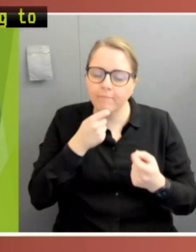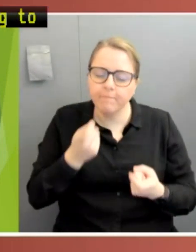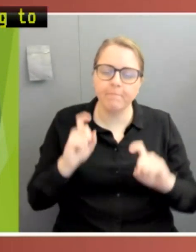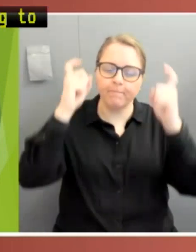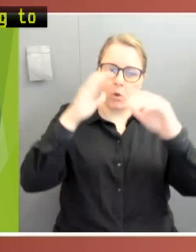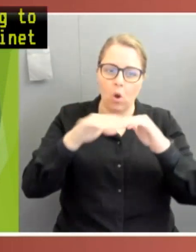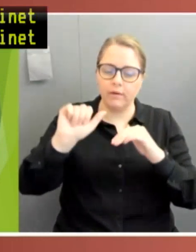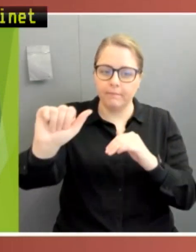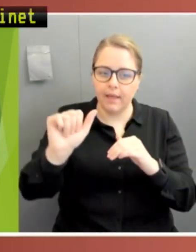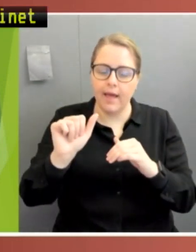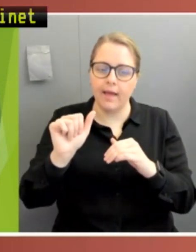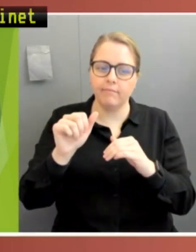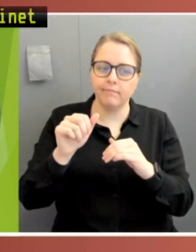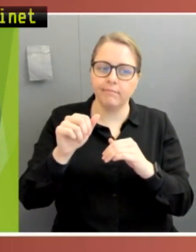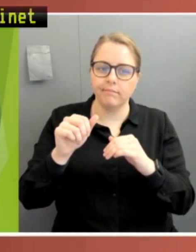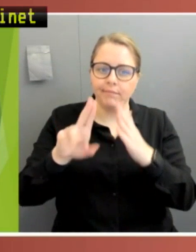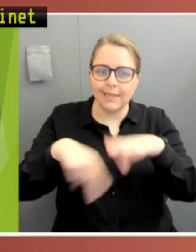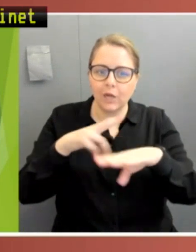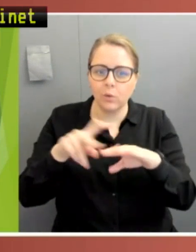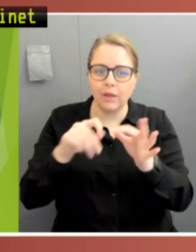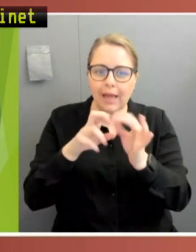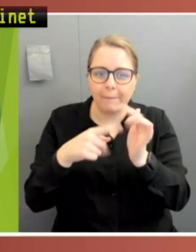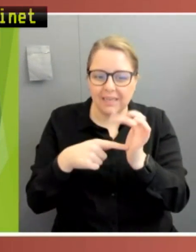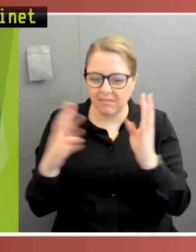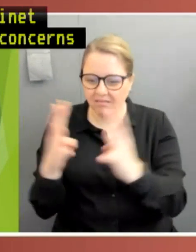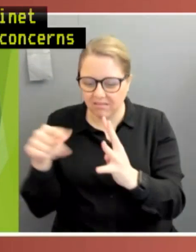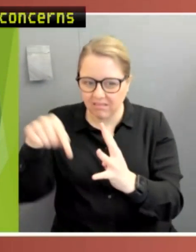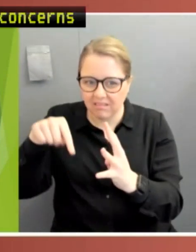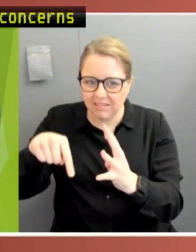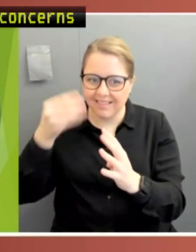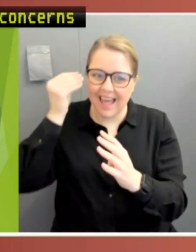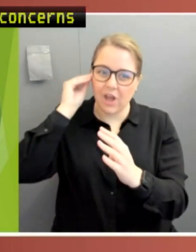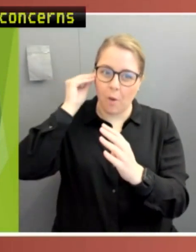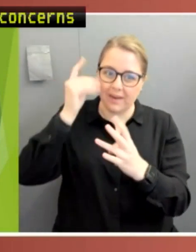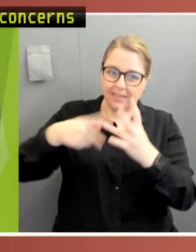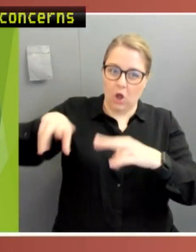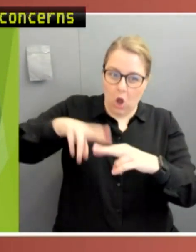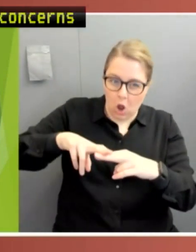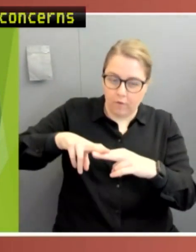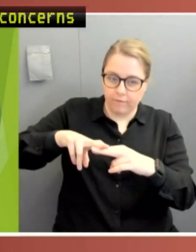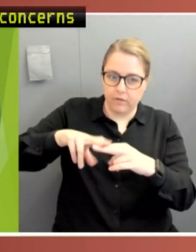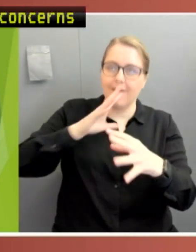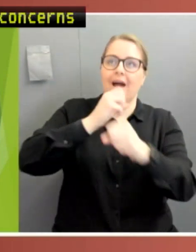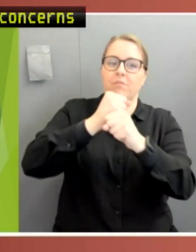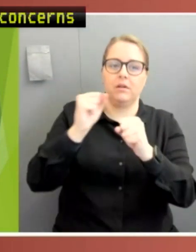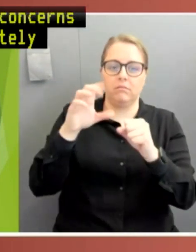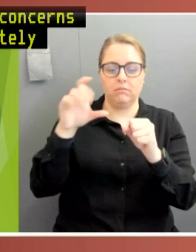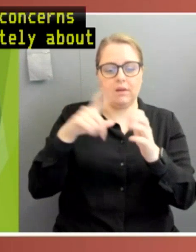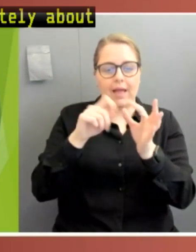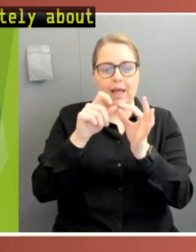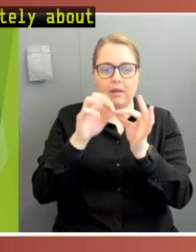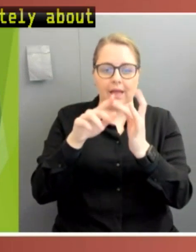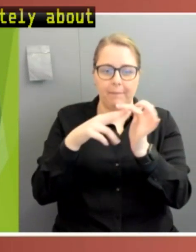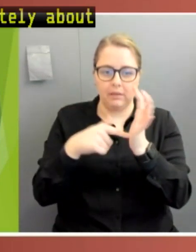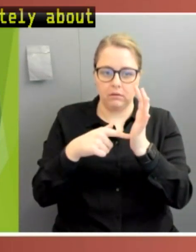purported status of the National Cabinet as a committee of the Commonwealth Government's Cabinet. The National Cabinet was formally established as a policy committee